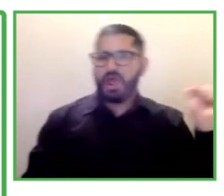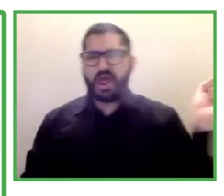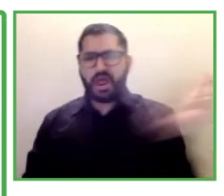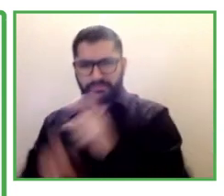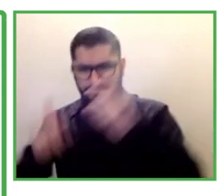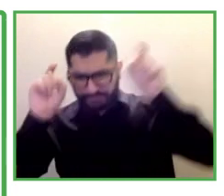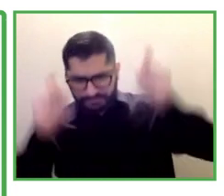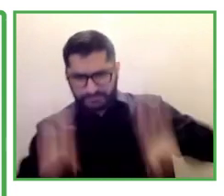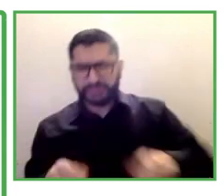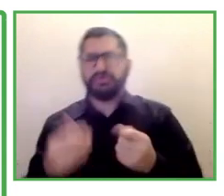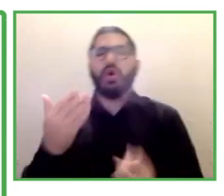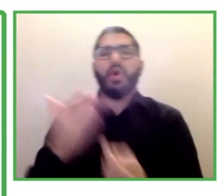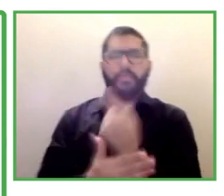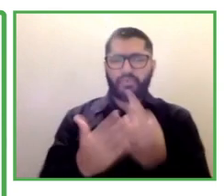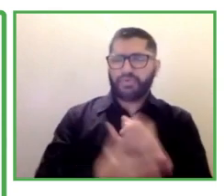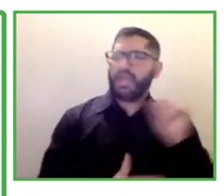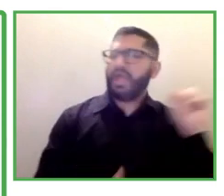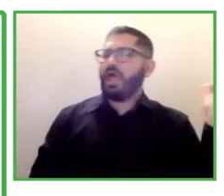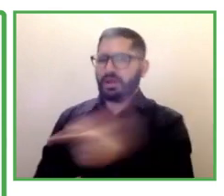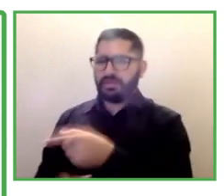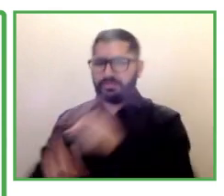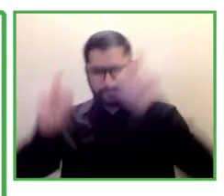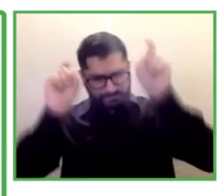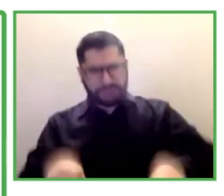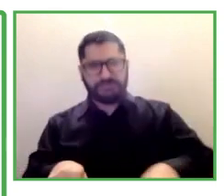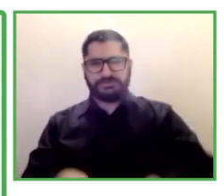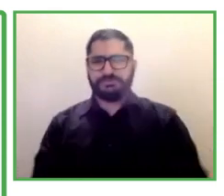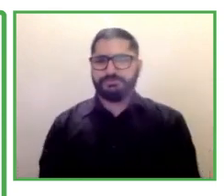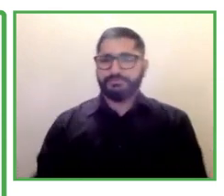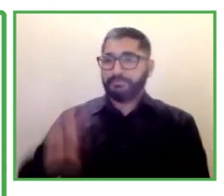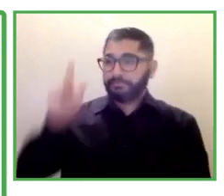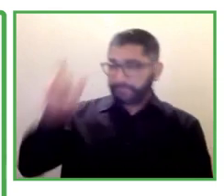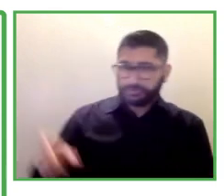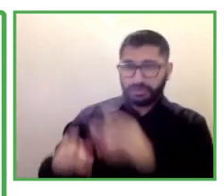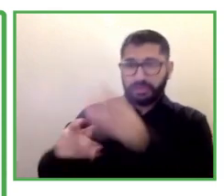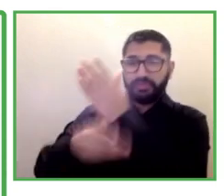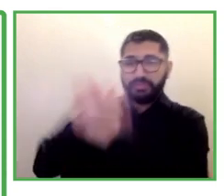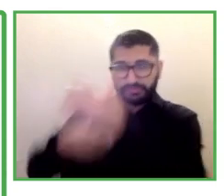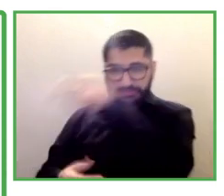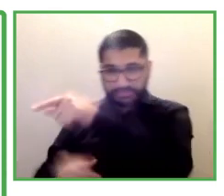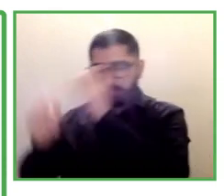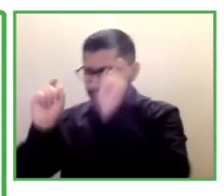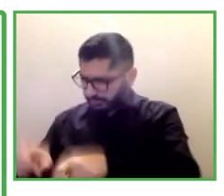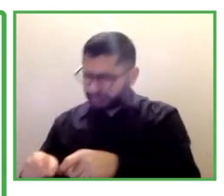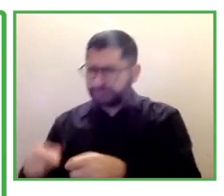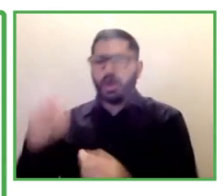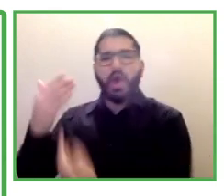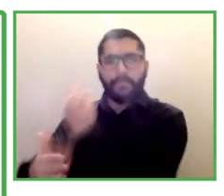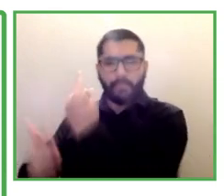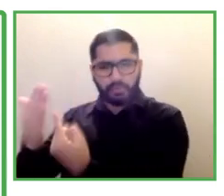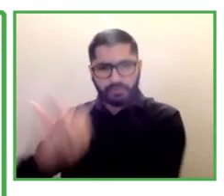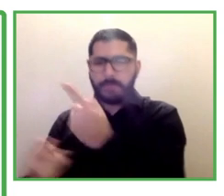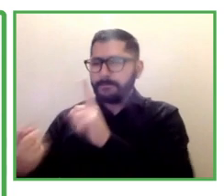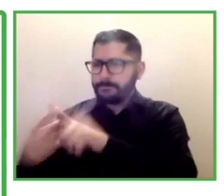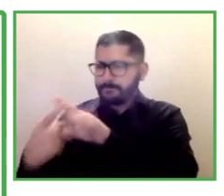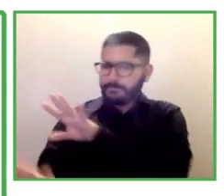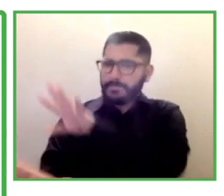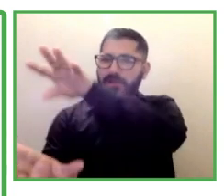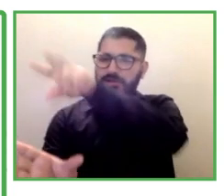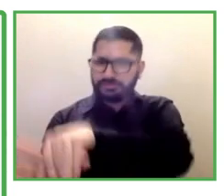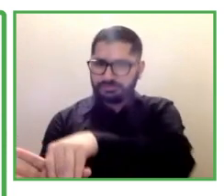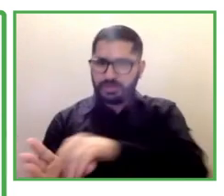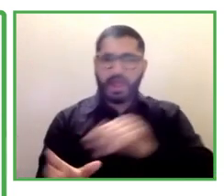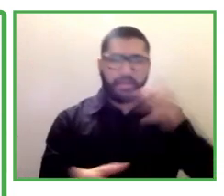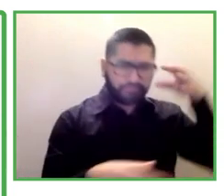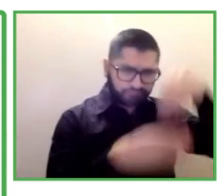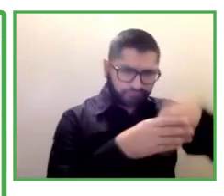and I've included here a photo of Edward. Edward is working seasonally this summer in the village